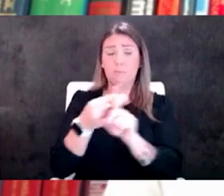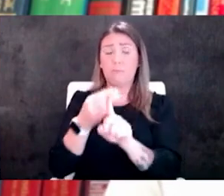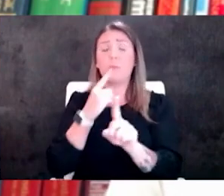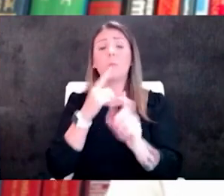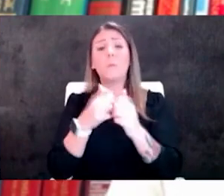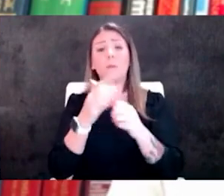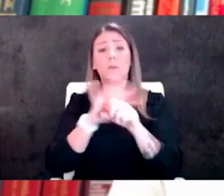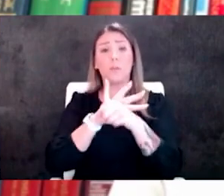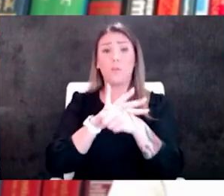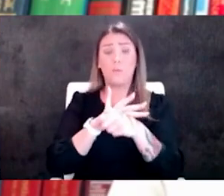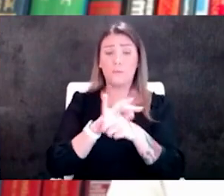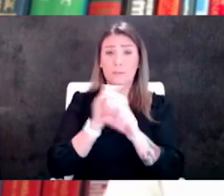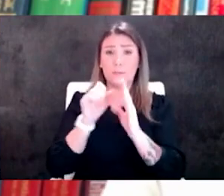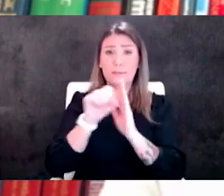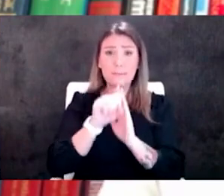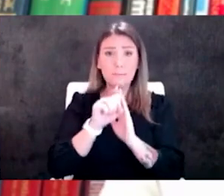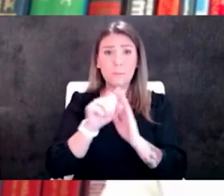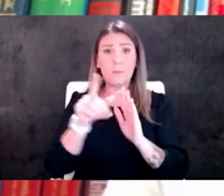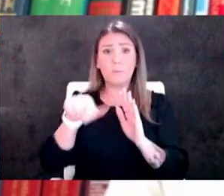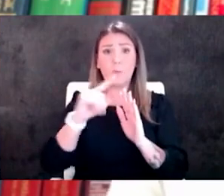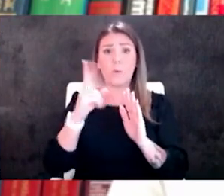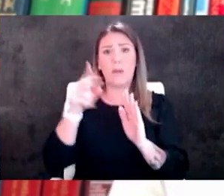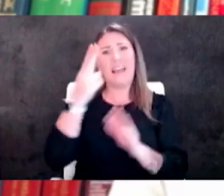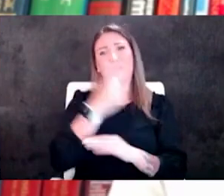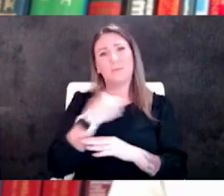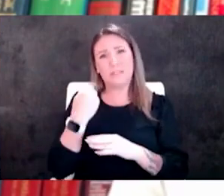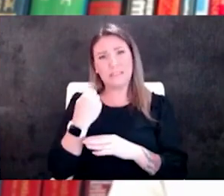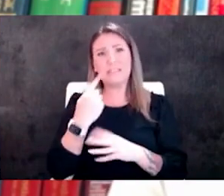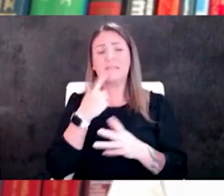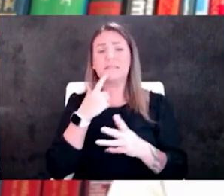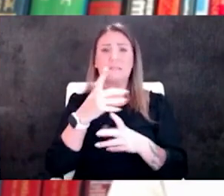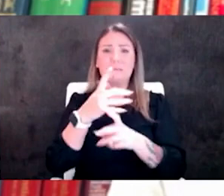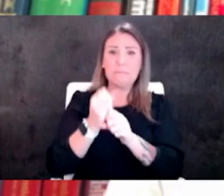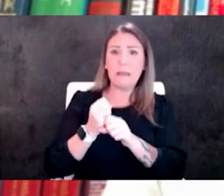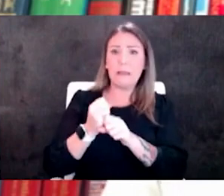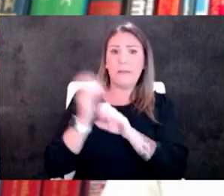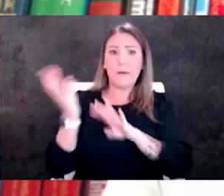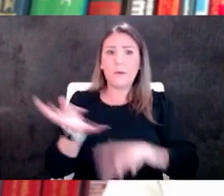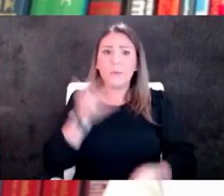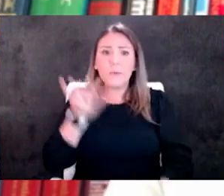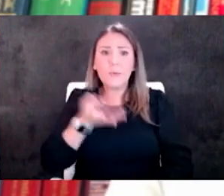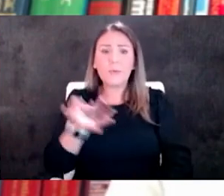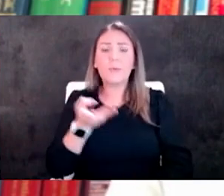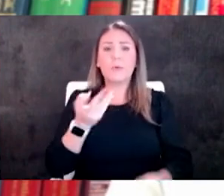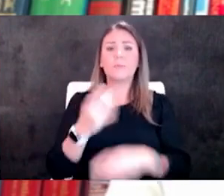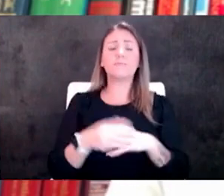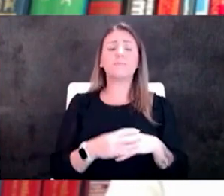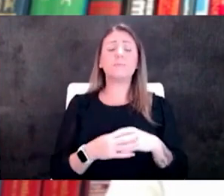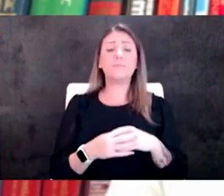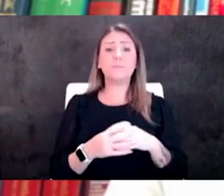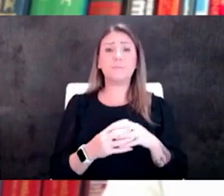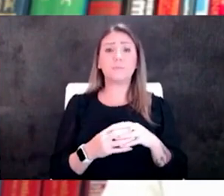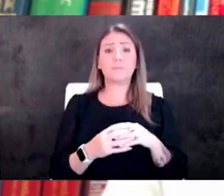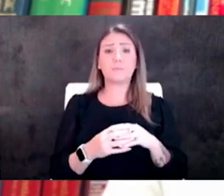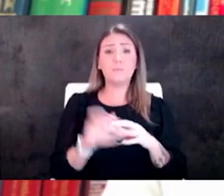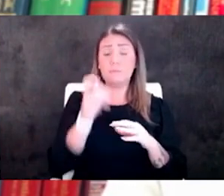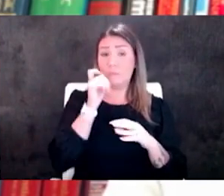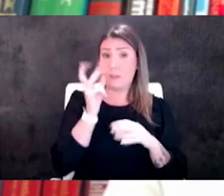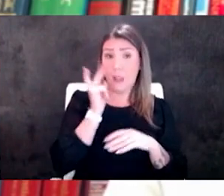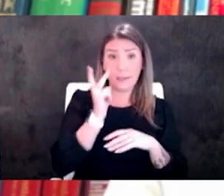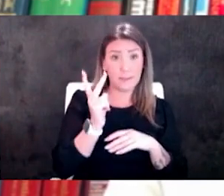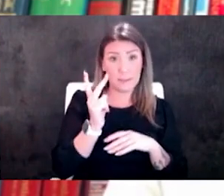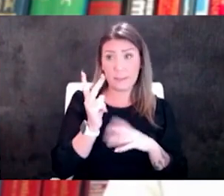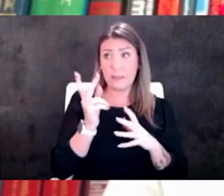and of course those are higher risk received monoclonal antibodies we have not seen the the